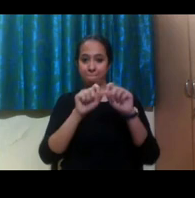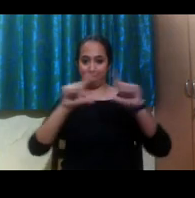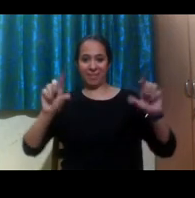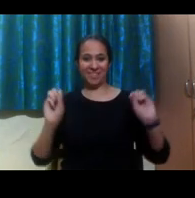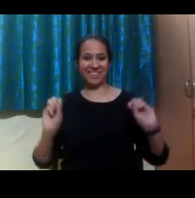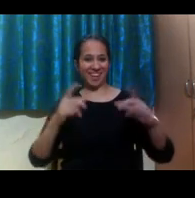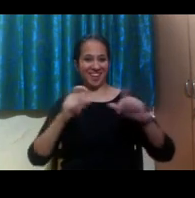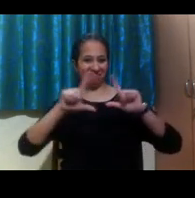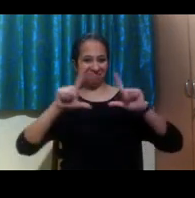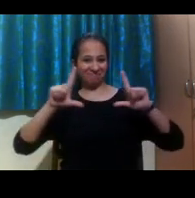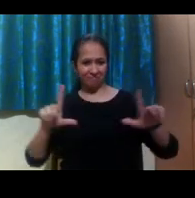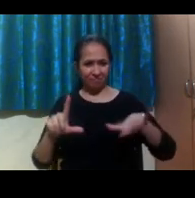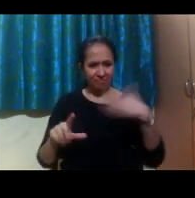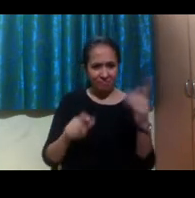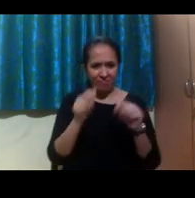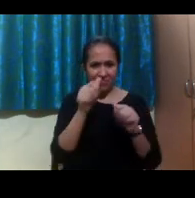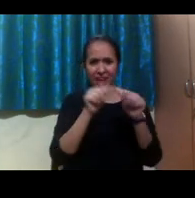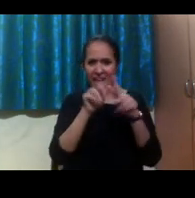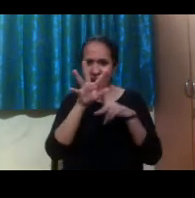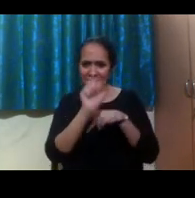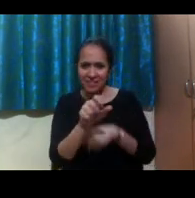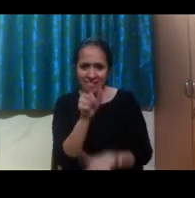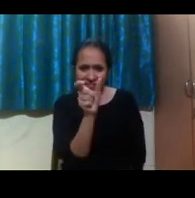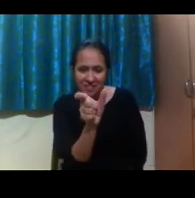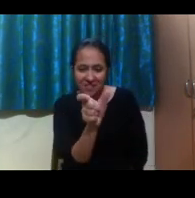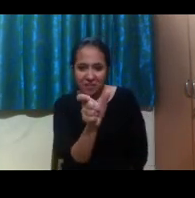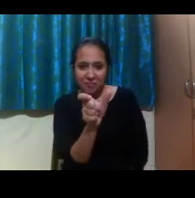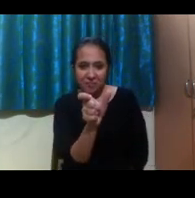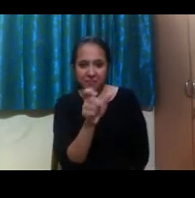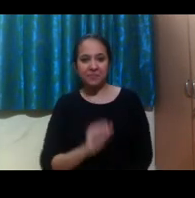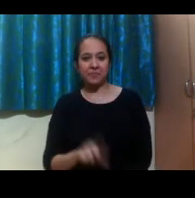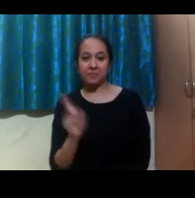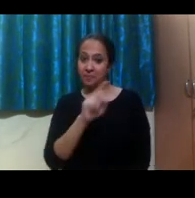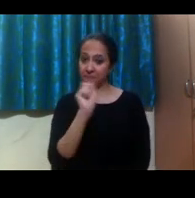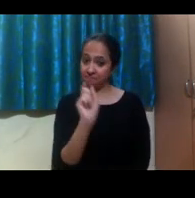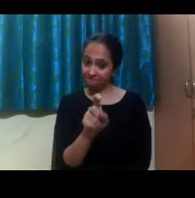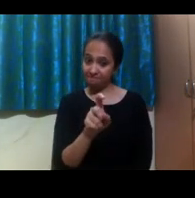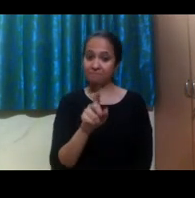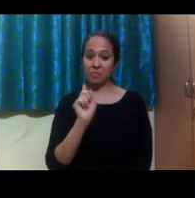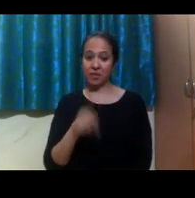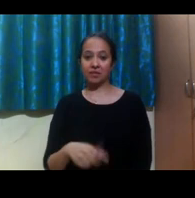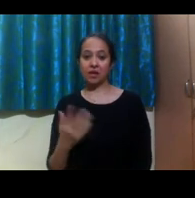there's one for coming to the U.S. So I'd recommend clicking that one.